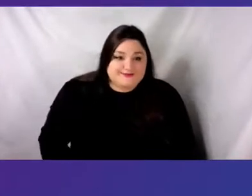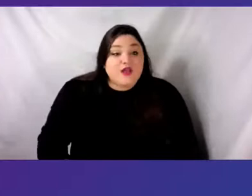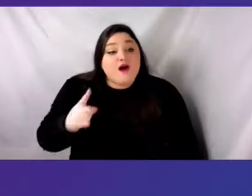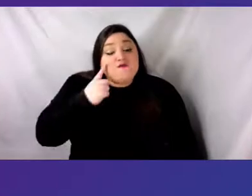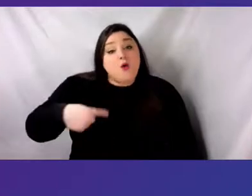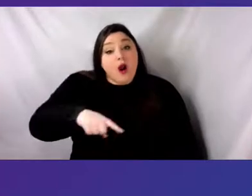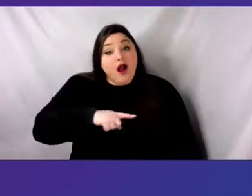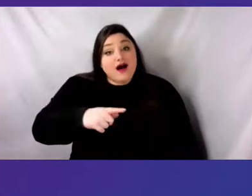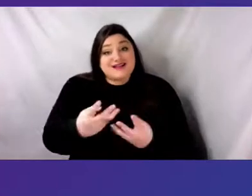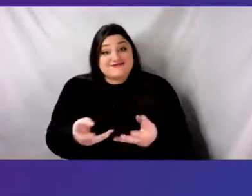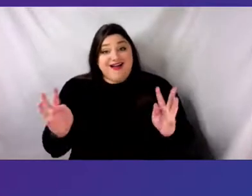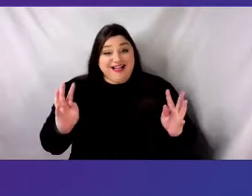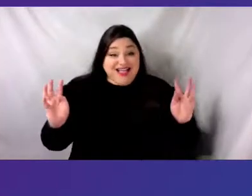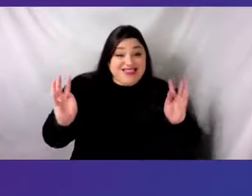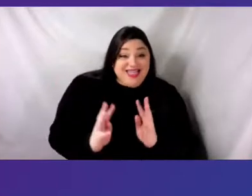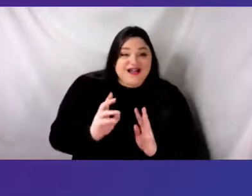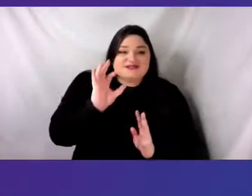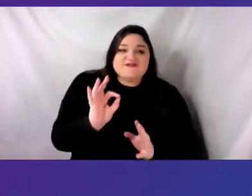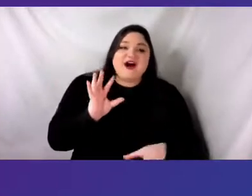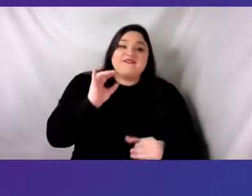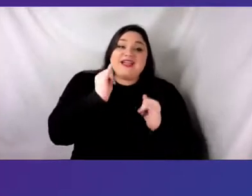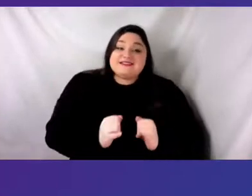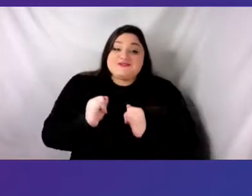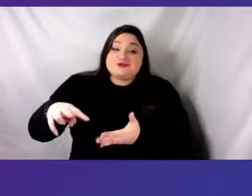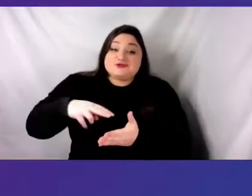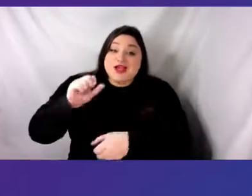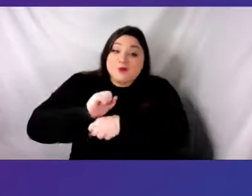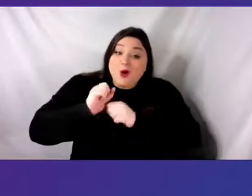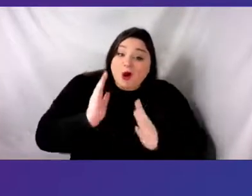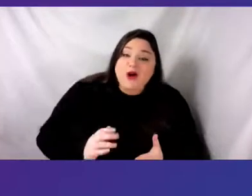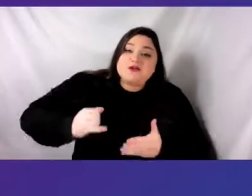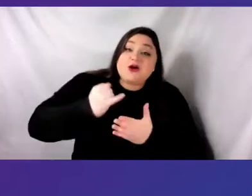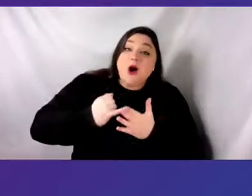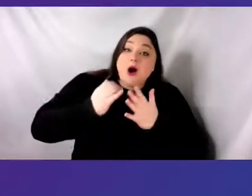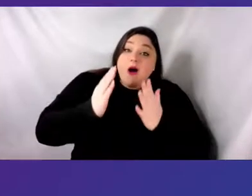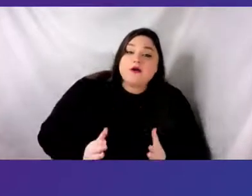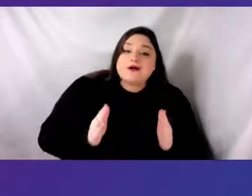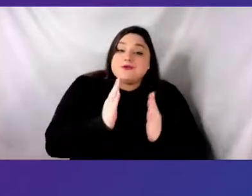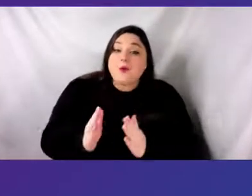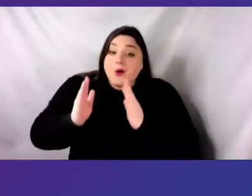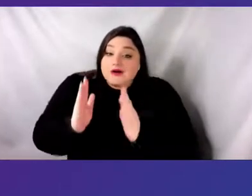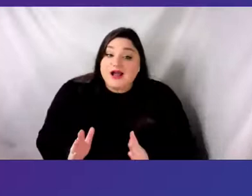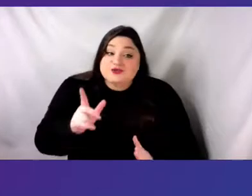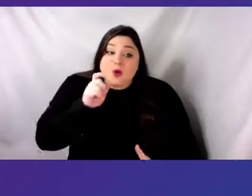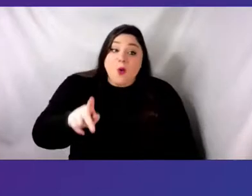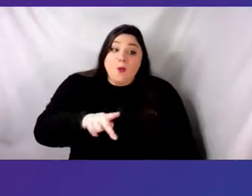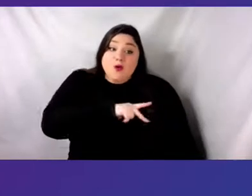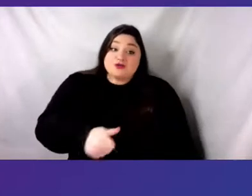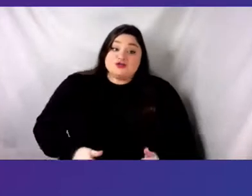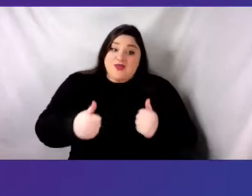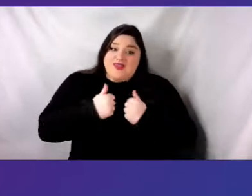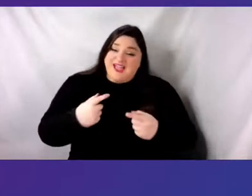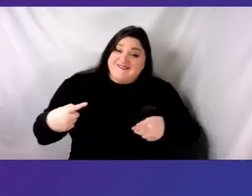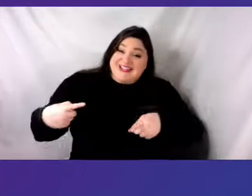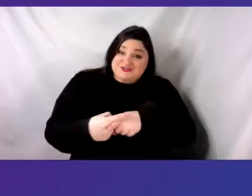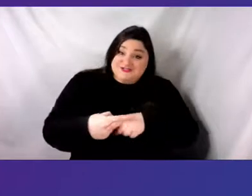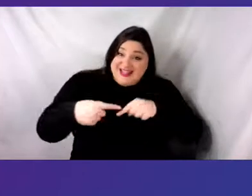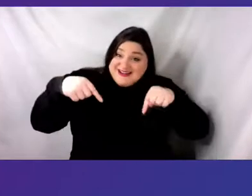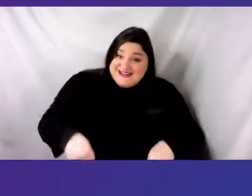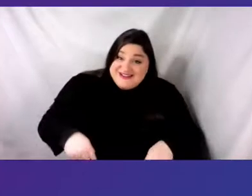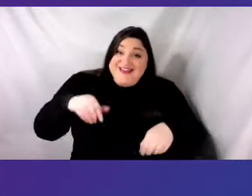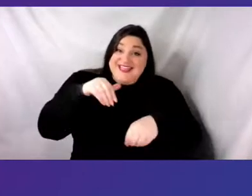artists, and organizers whose personal and artistic lives intersect at Dance NYC, we regularly practice land